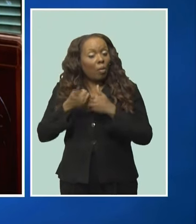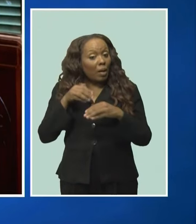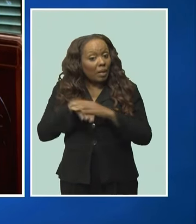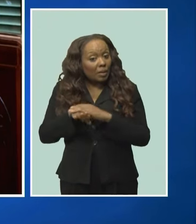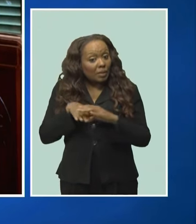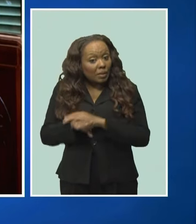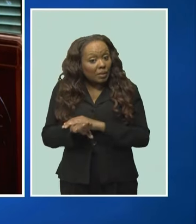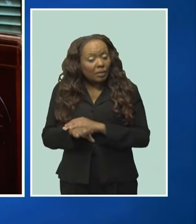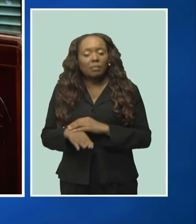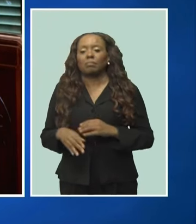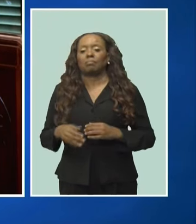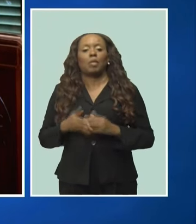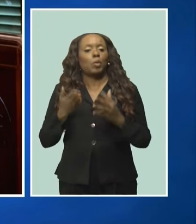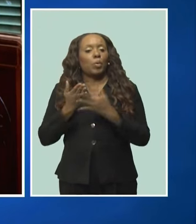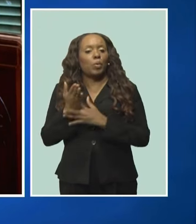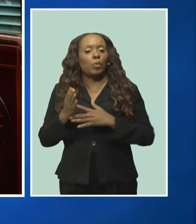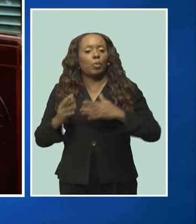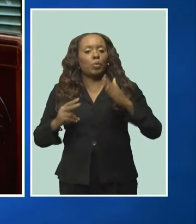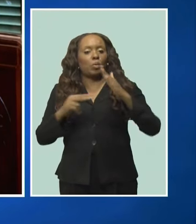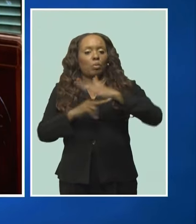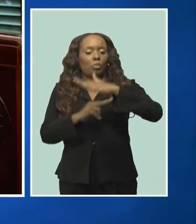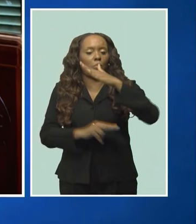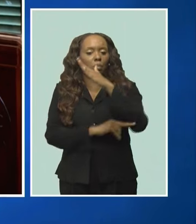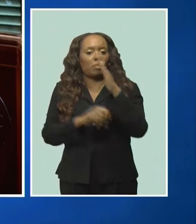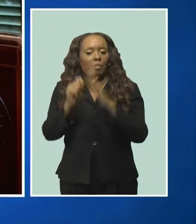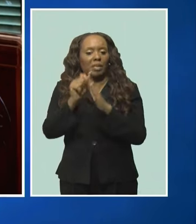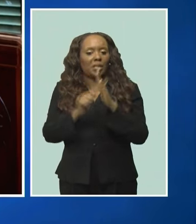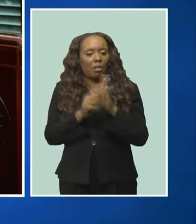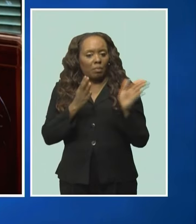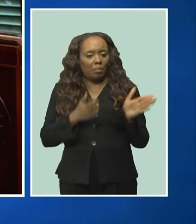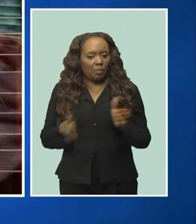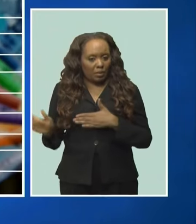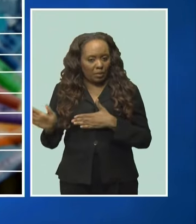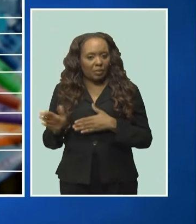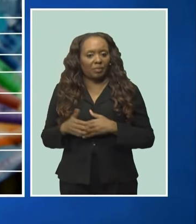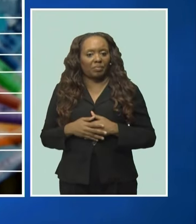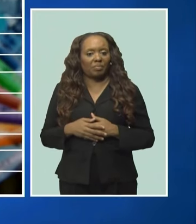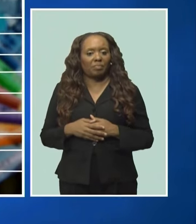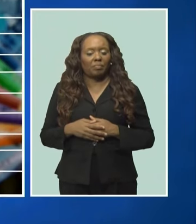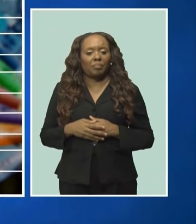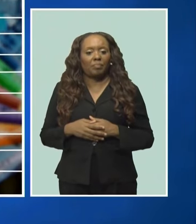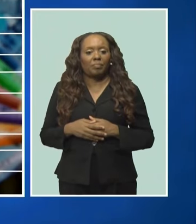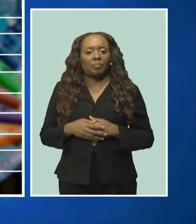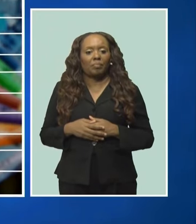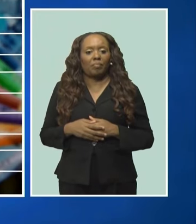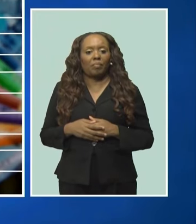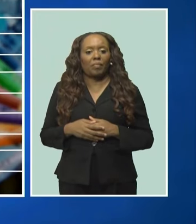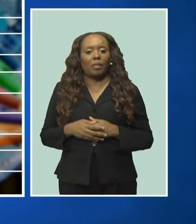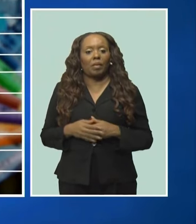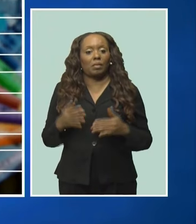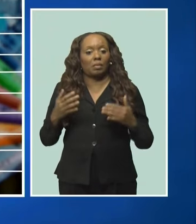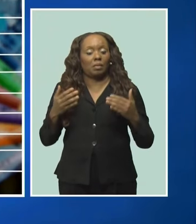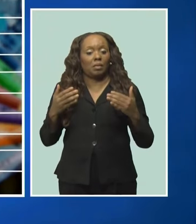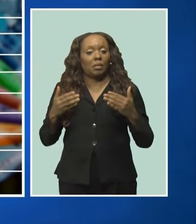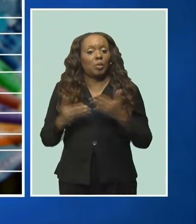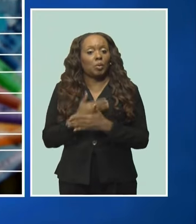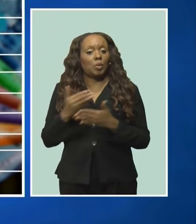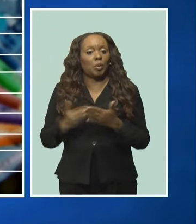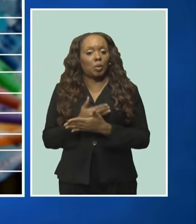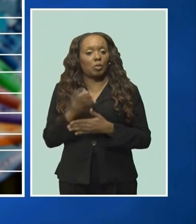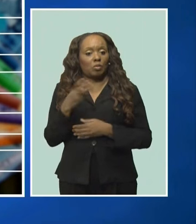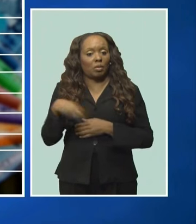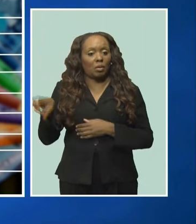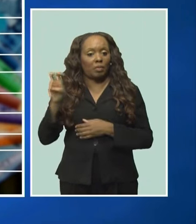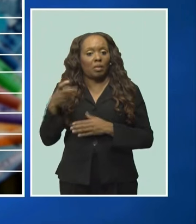which will be a critical part of the portion of this financing. We also heard that modern transfer pricing